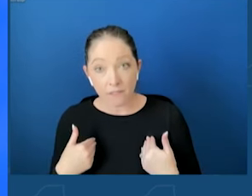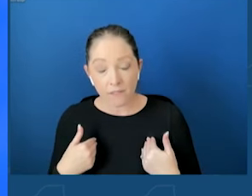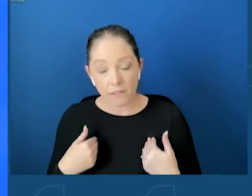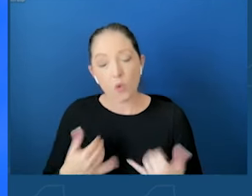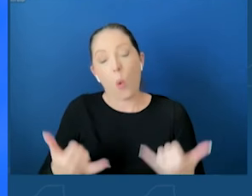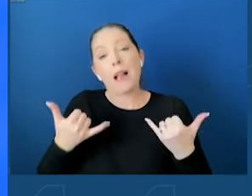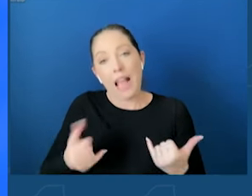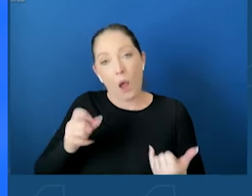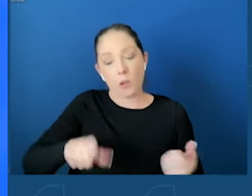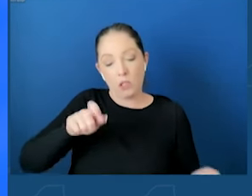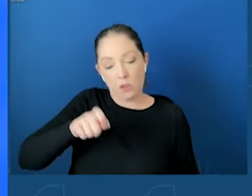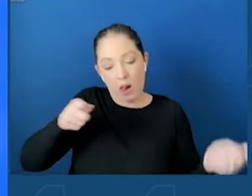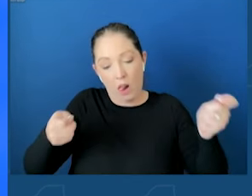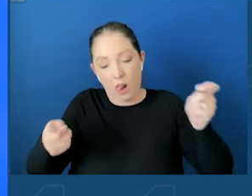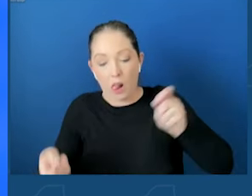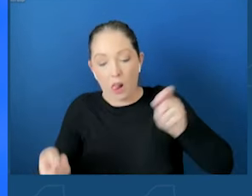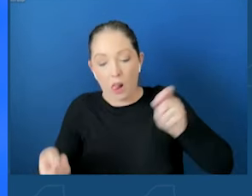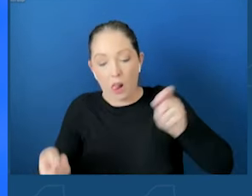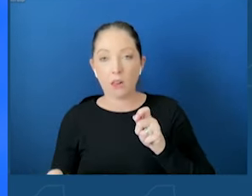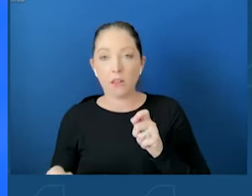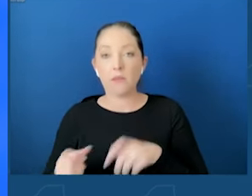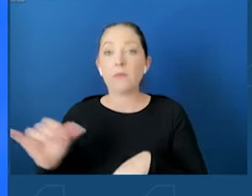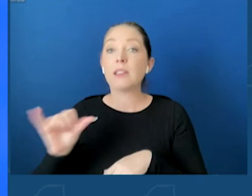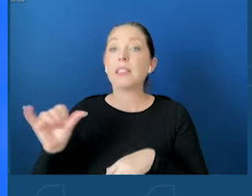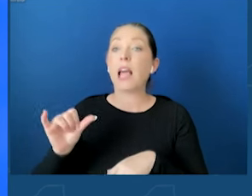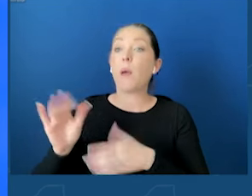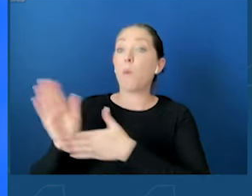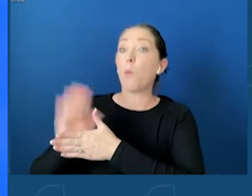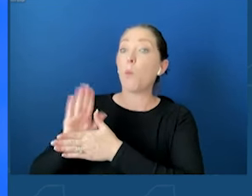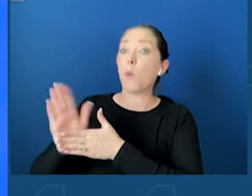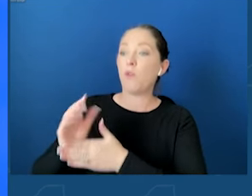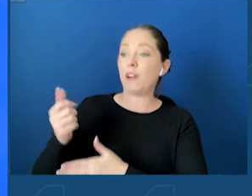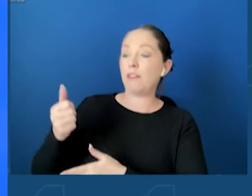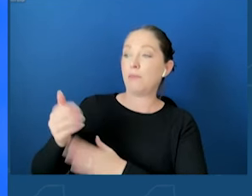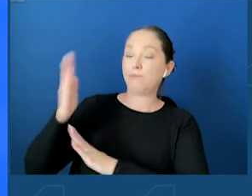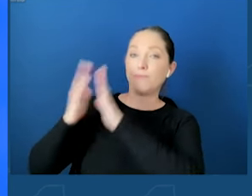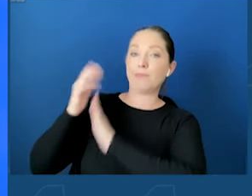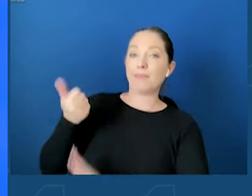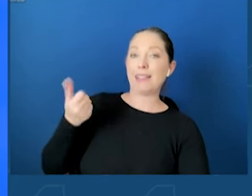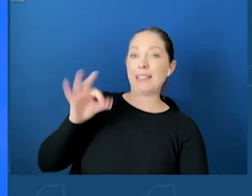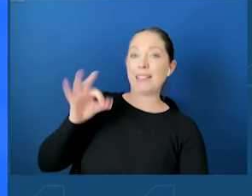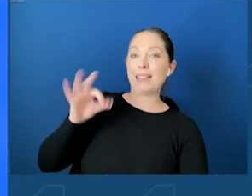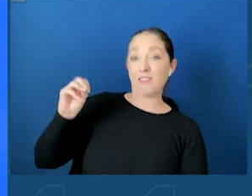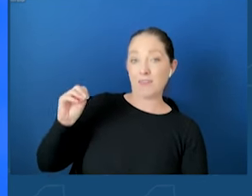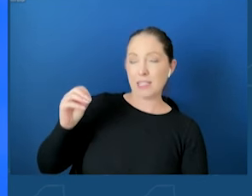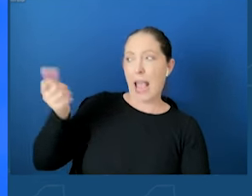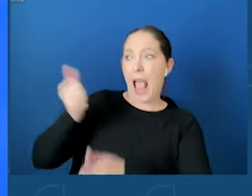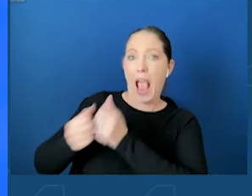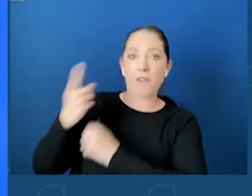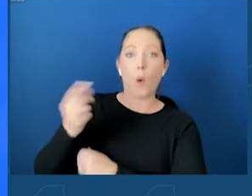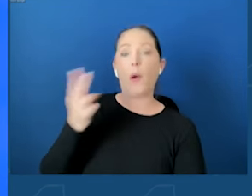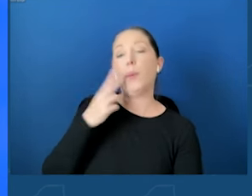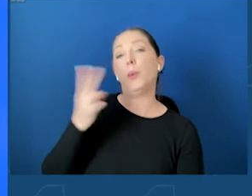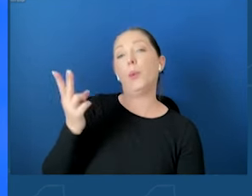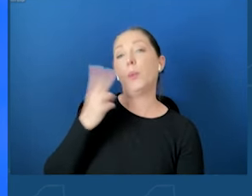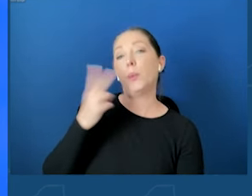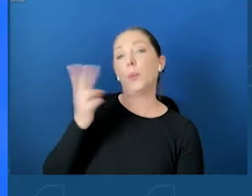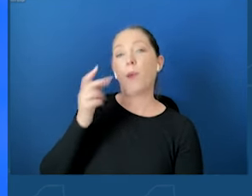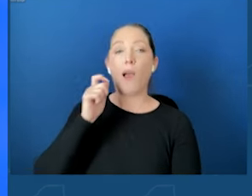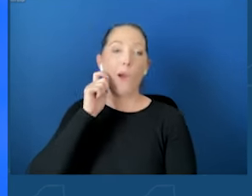the movies of the 1950s, everybody was smoking a cigarette, weren't they? James Dean, everybody was cool. You're all too young.